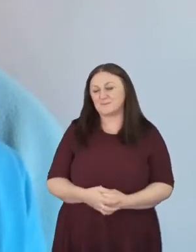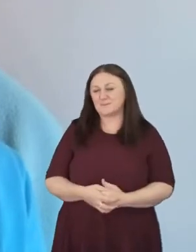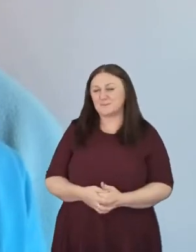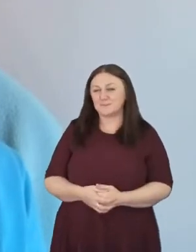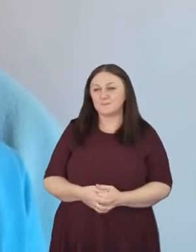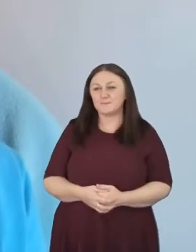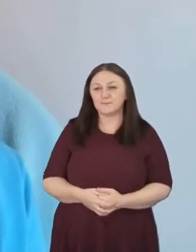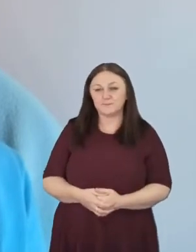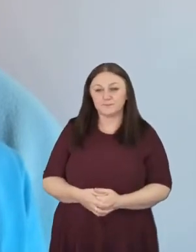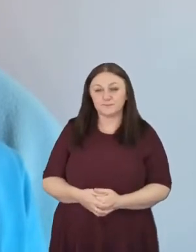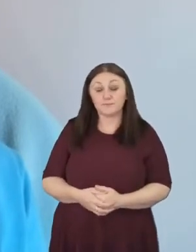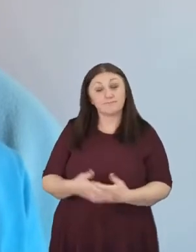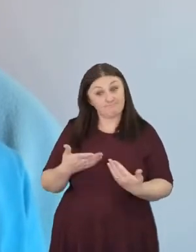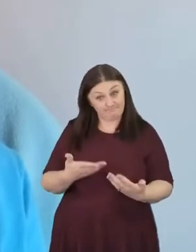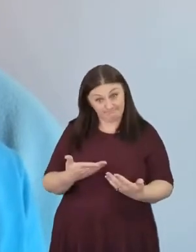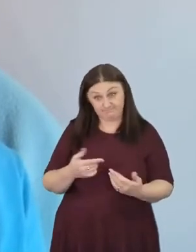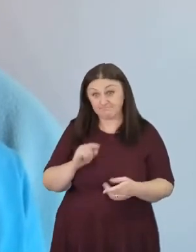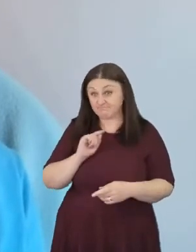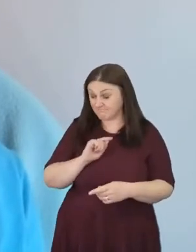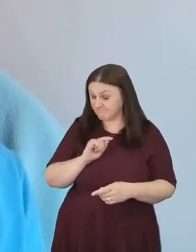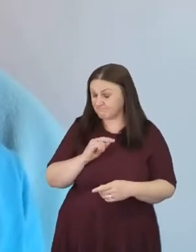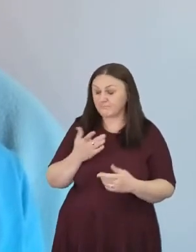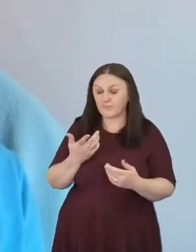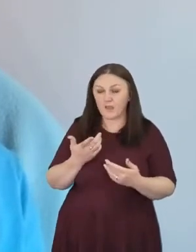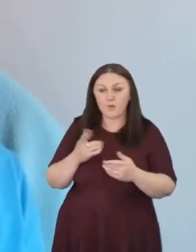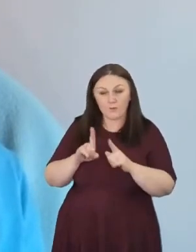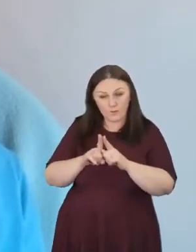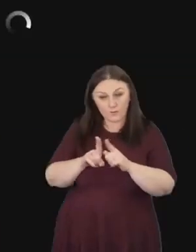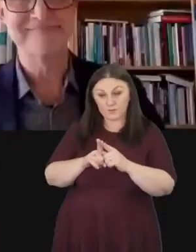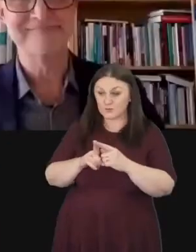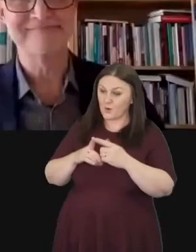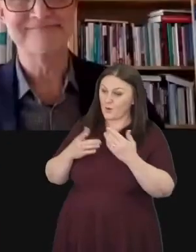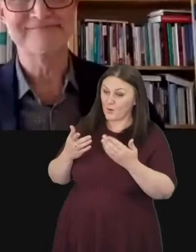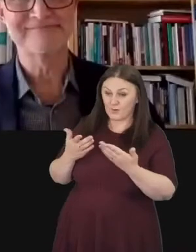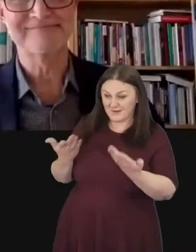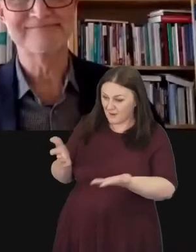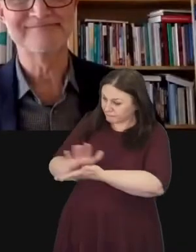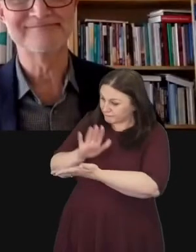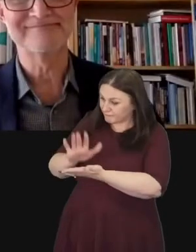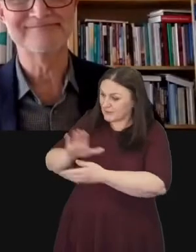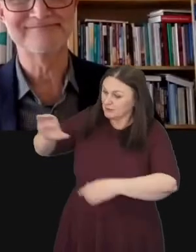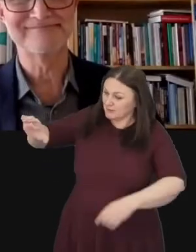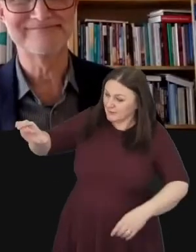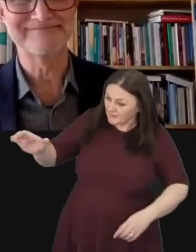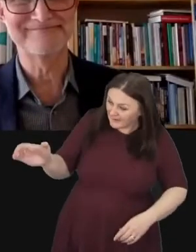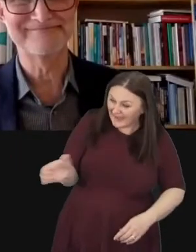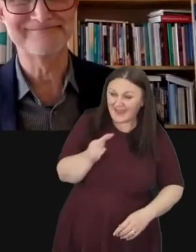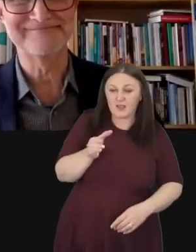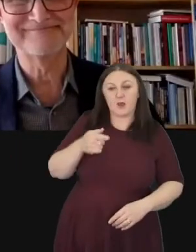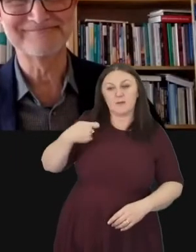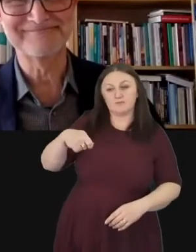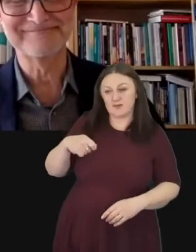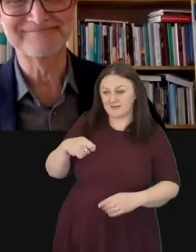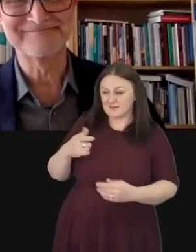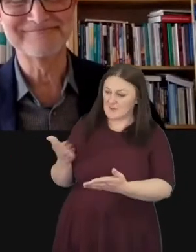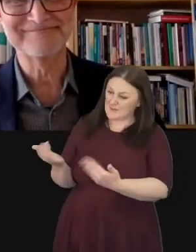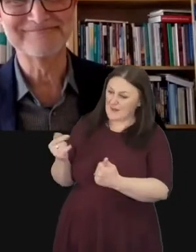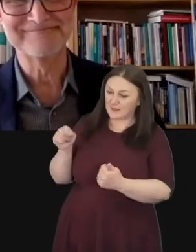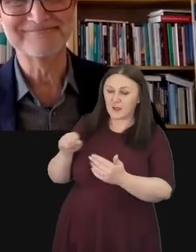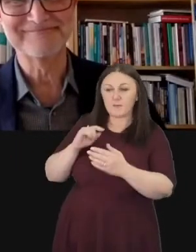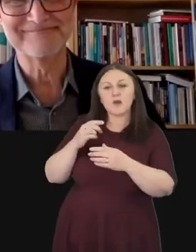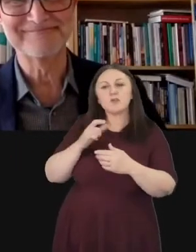Now as I said I'm delighted to be welcoming our incoming president now and that is the Reverend Jeff Colmer.